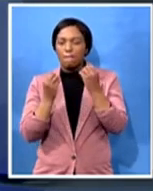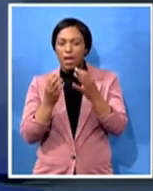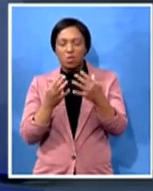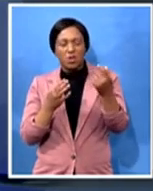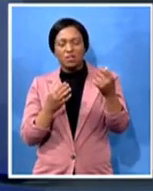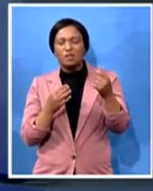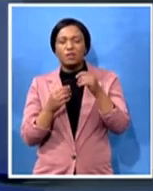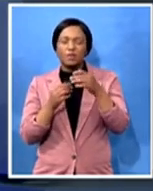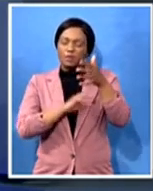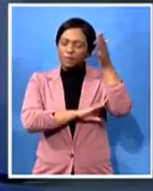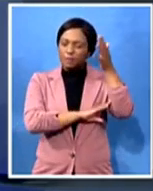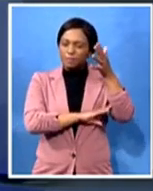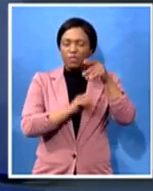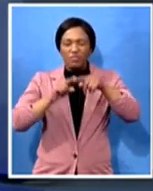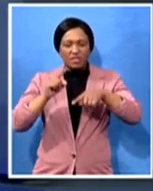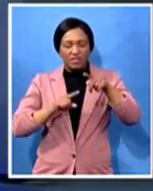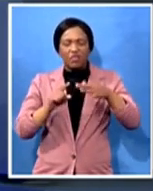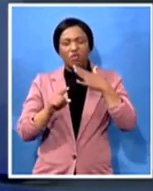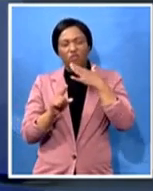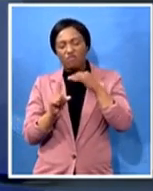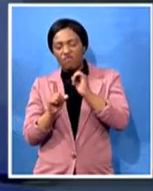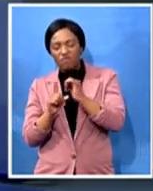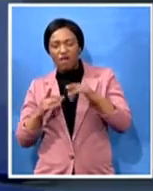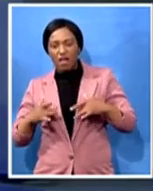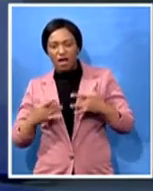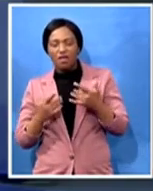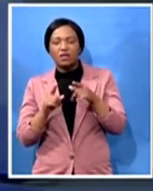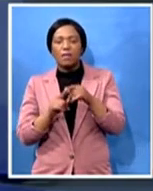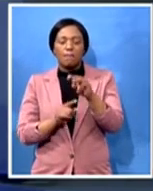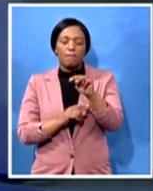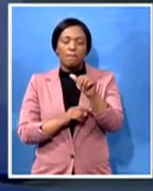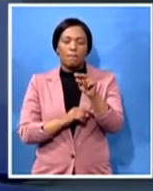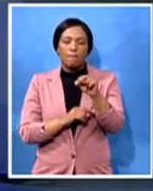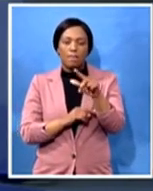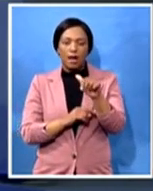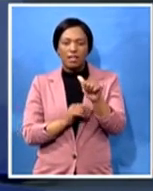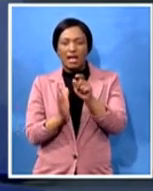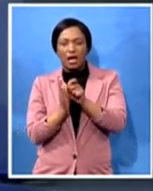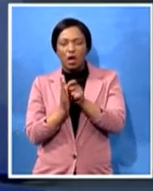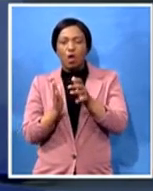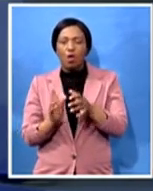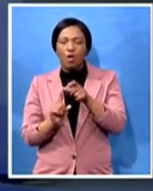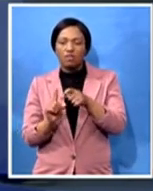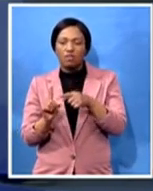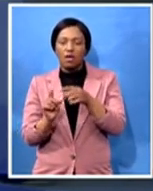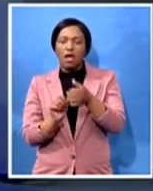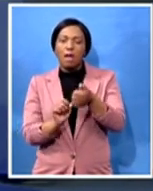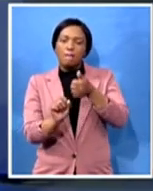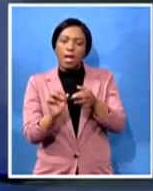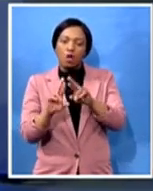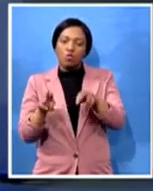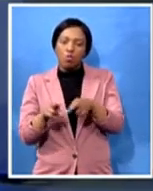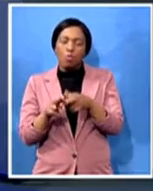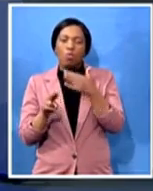Mandla Matebula he's the author of the backroom boy Andrew Mnangeni's story he captured in essence